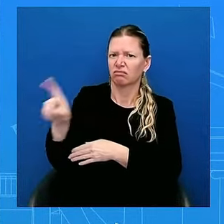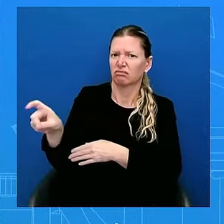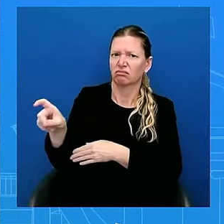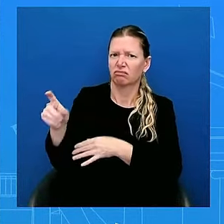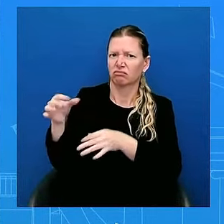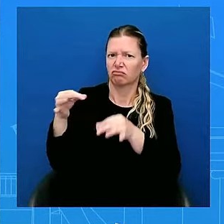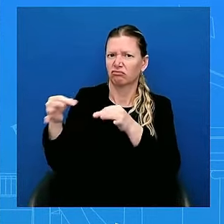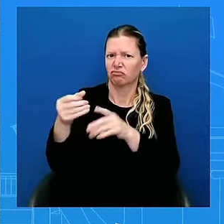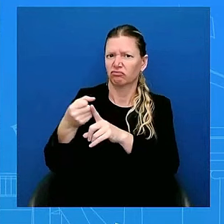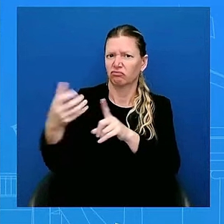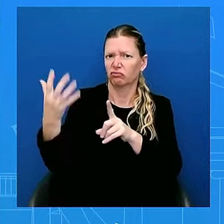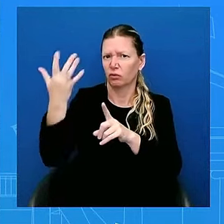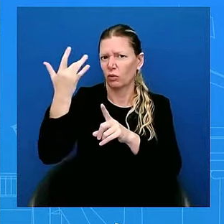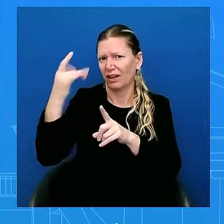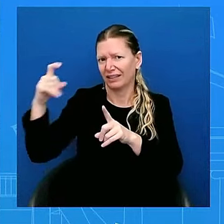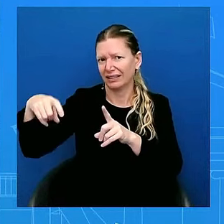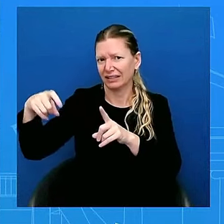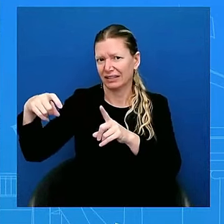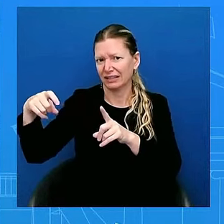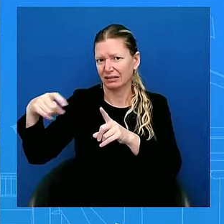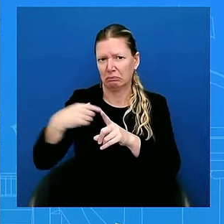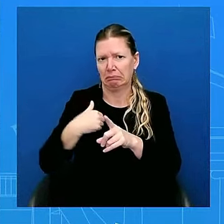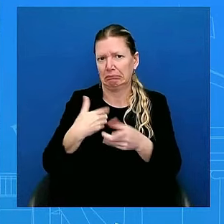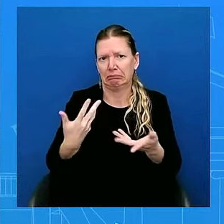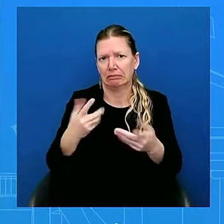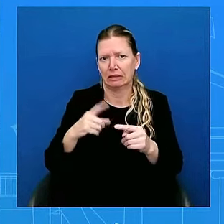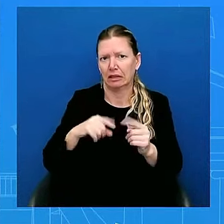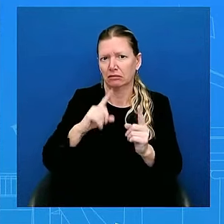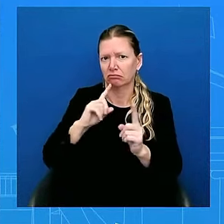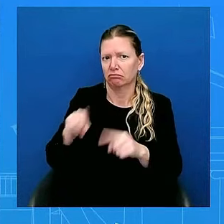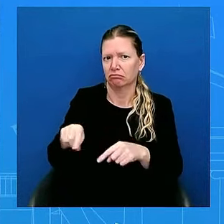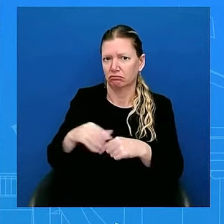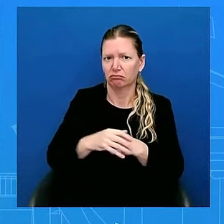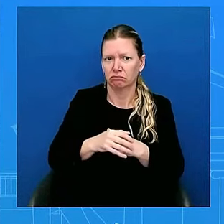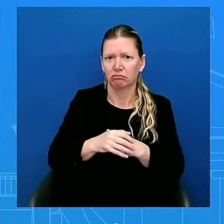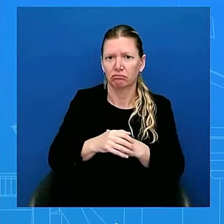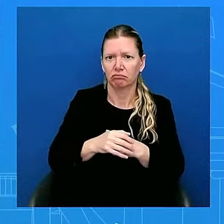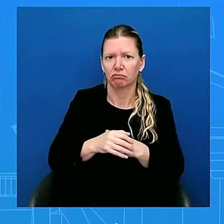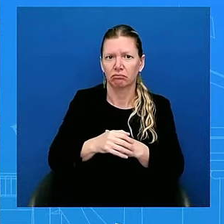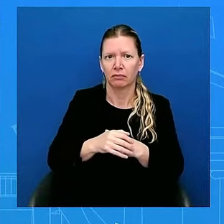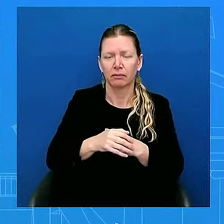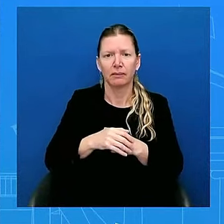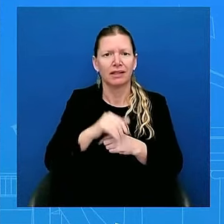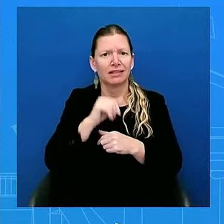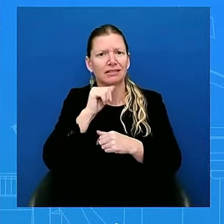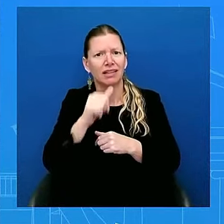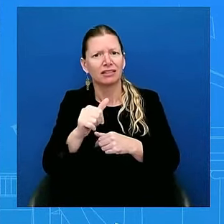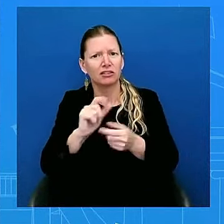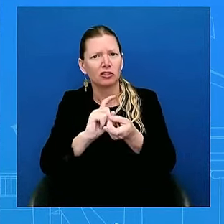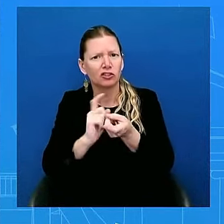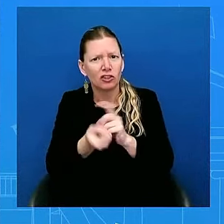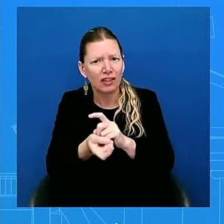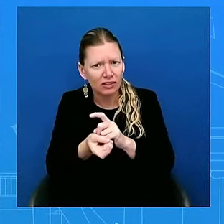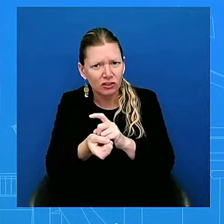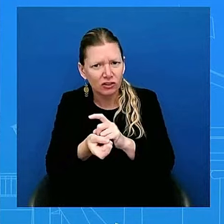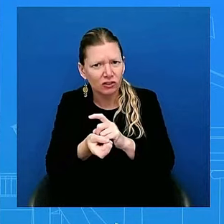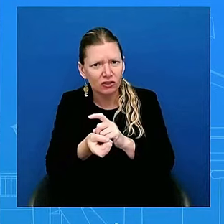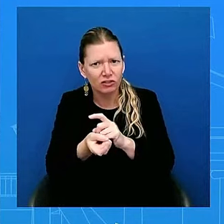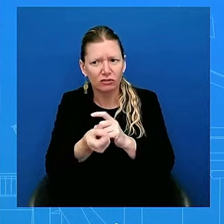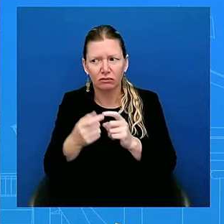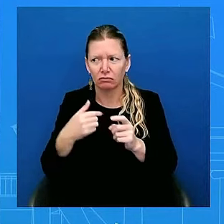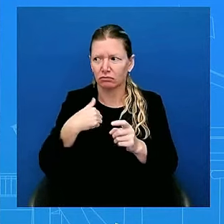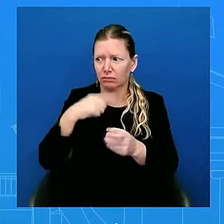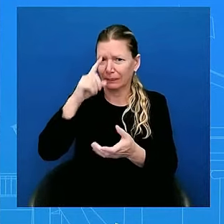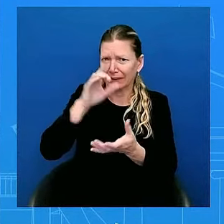change the fact that we believe in the right for all Americans to peacefully protest. That is something that we've always been very clear